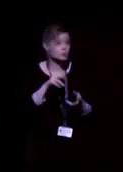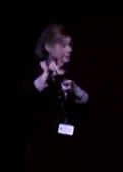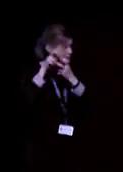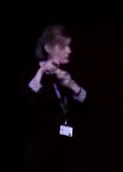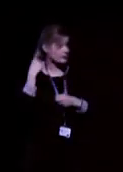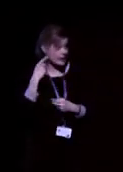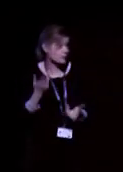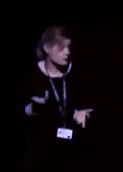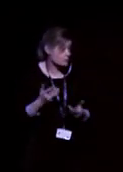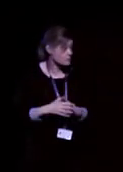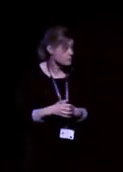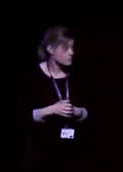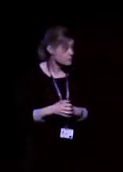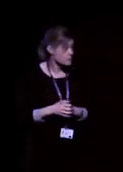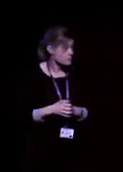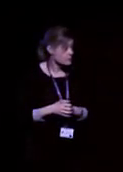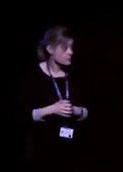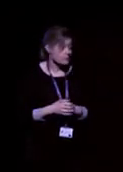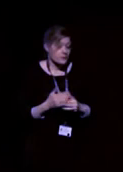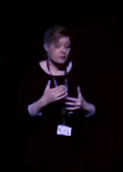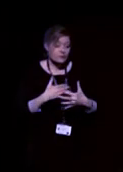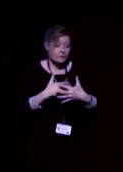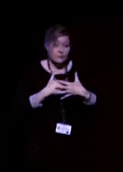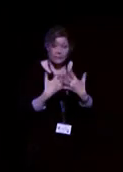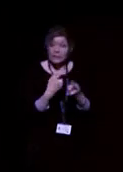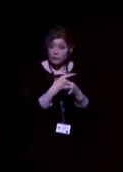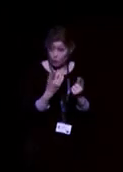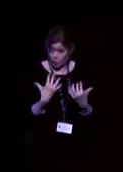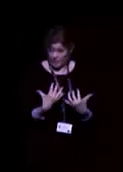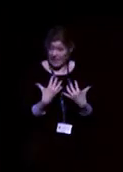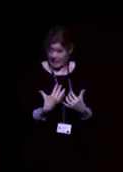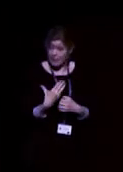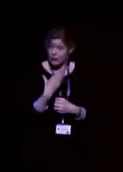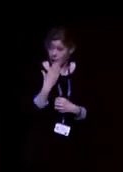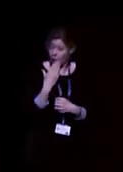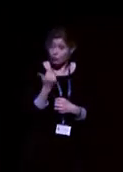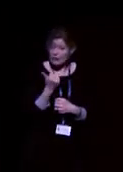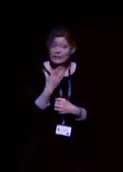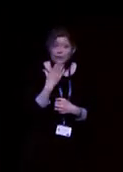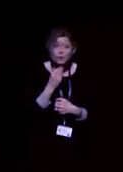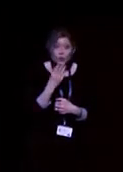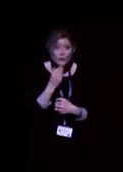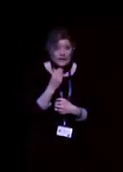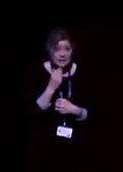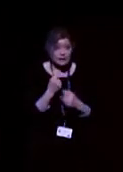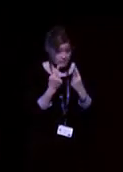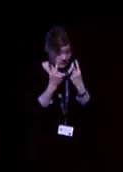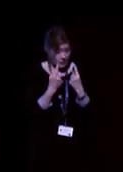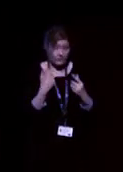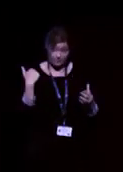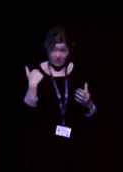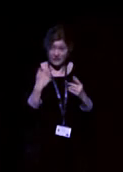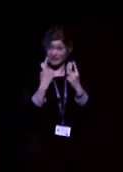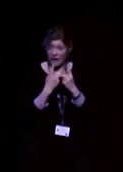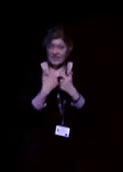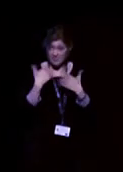And many of you today are using a very long-established assistive listening device to hear me, the loop system.